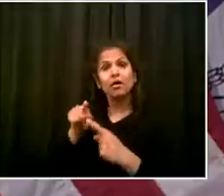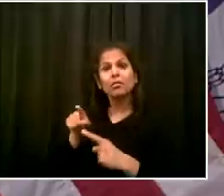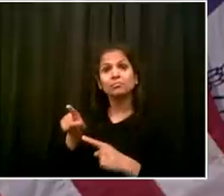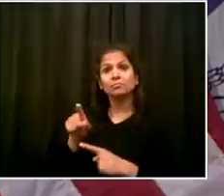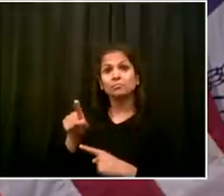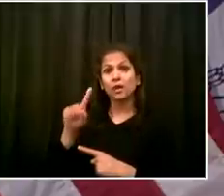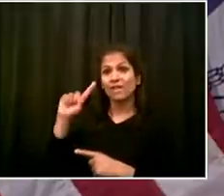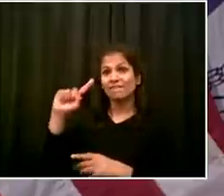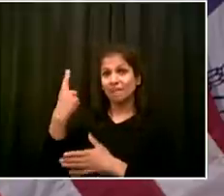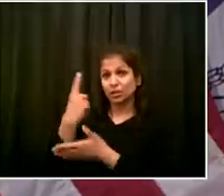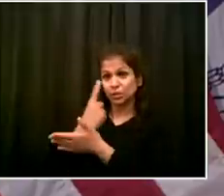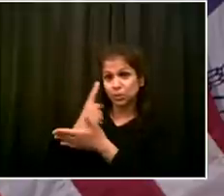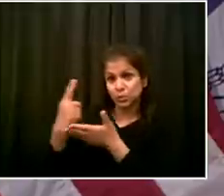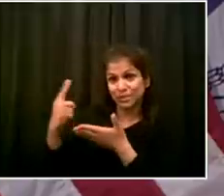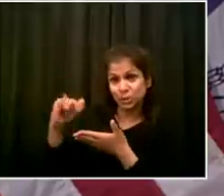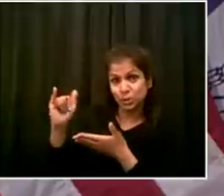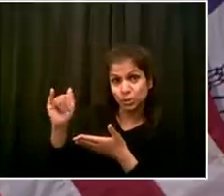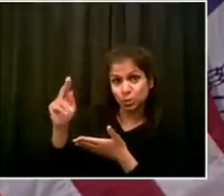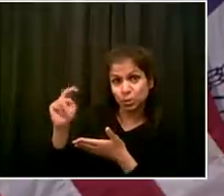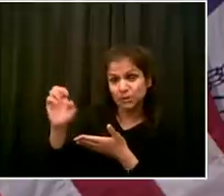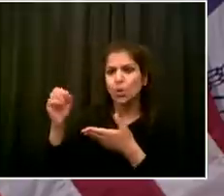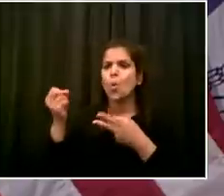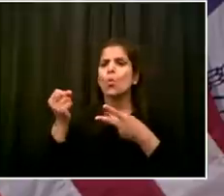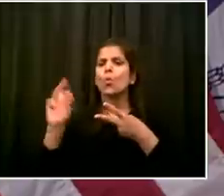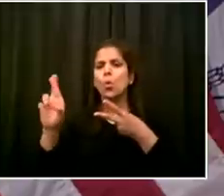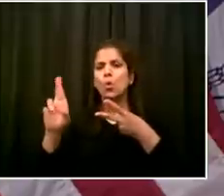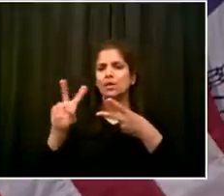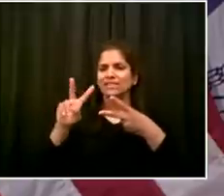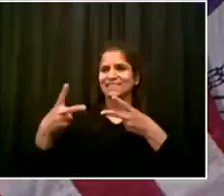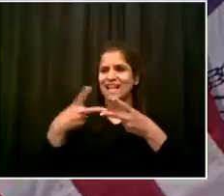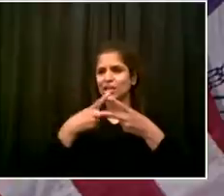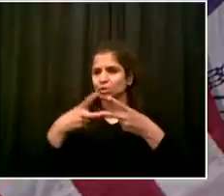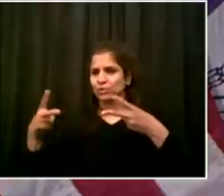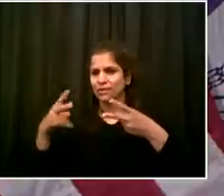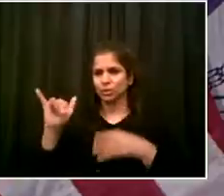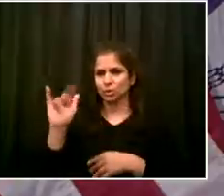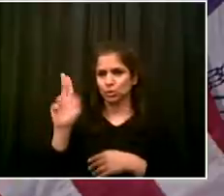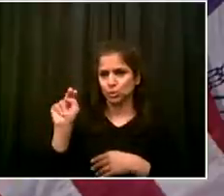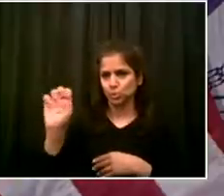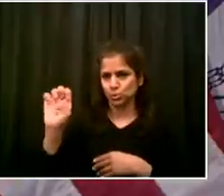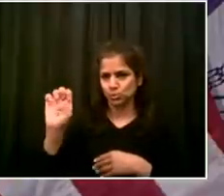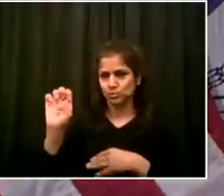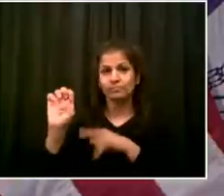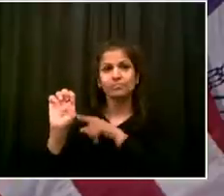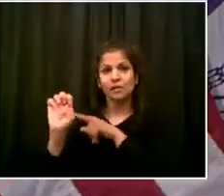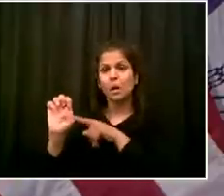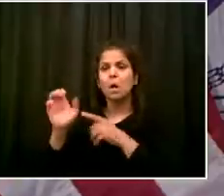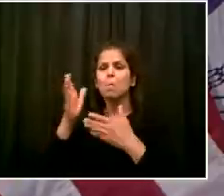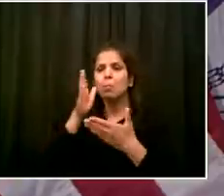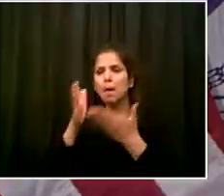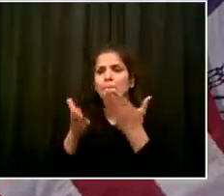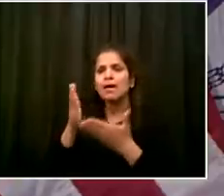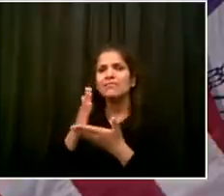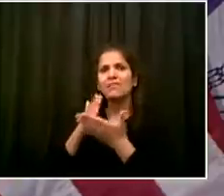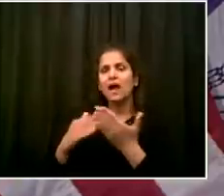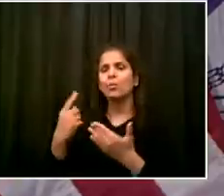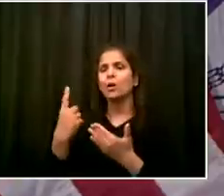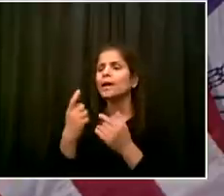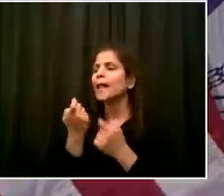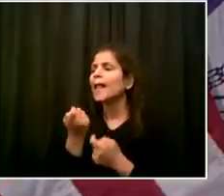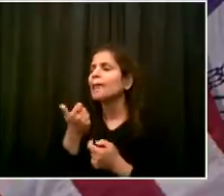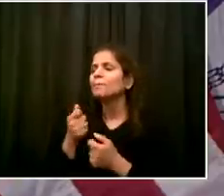for the reality in New York City. And we will be giving you more and more information in the final days of May, as we lead up to it,